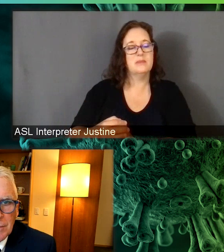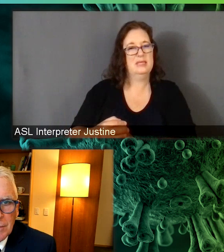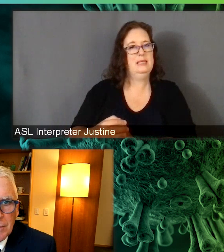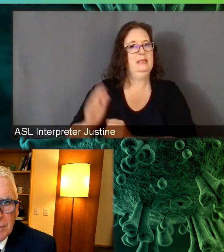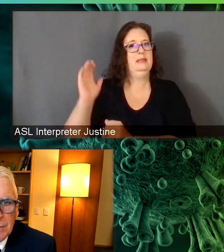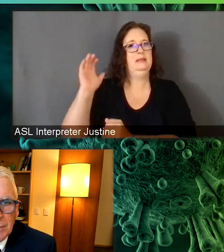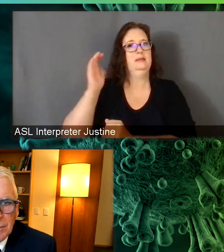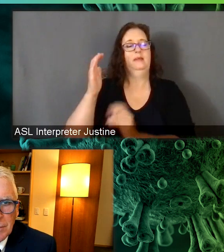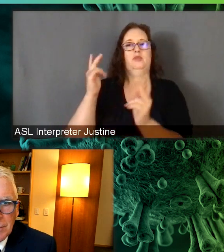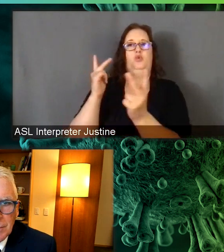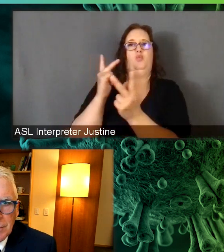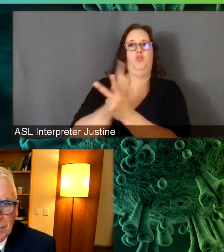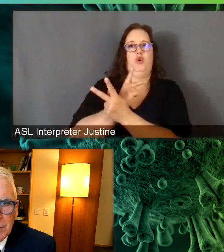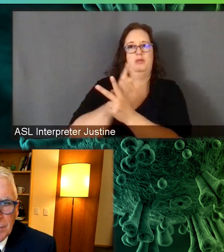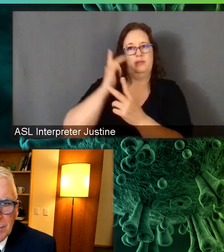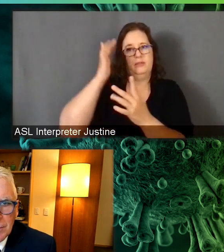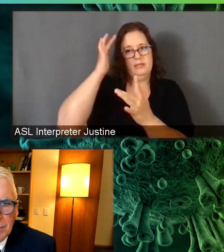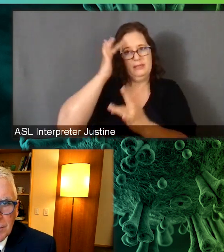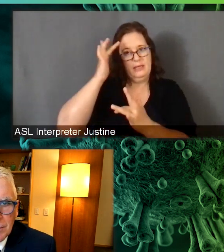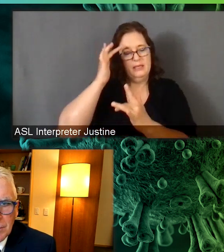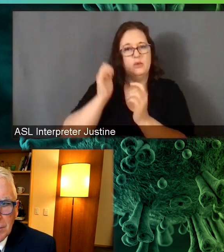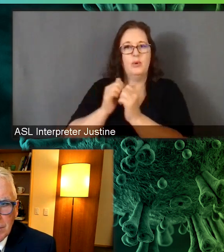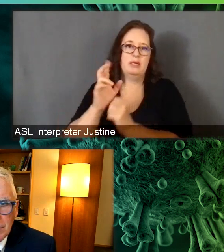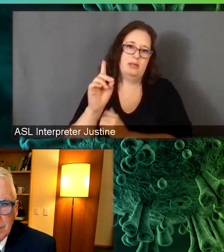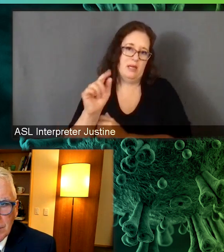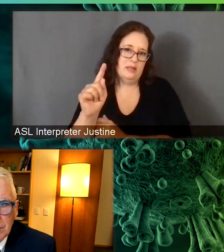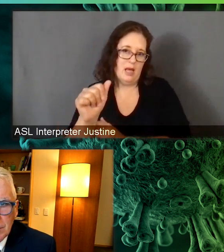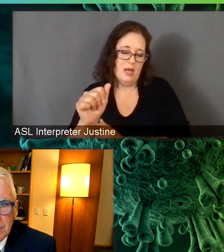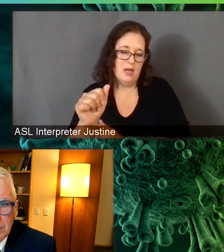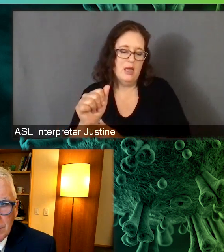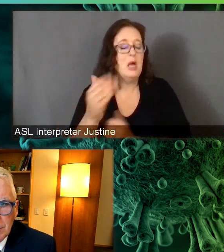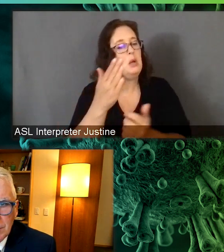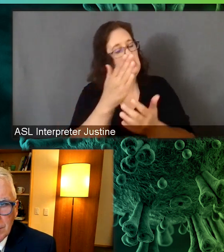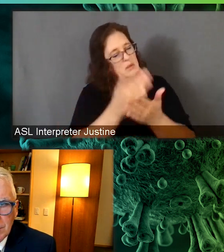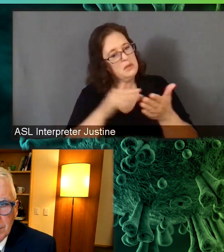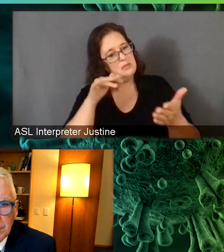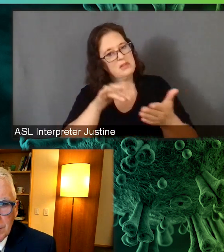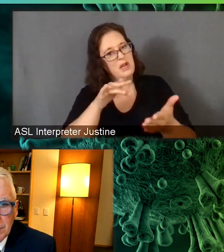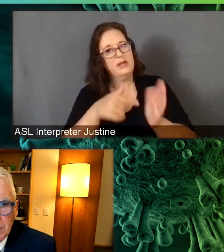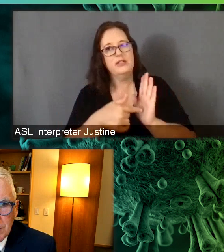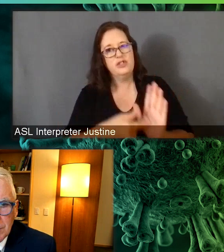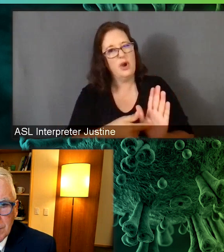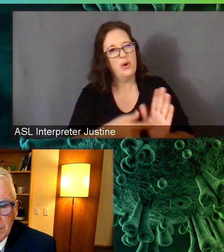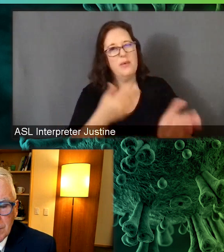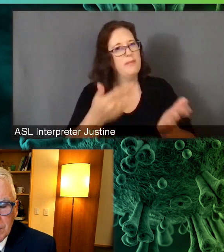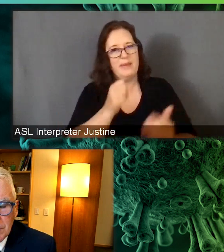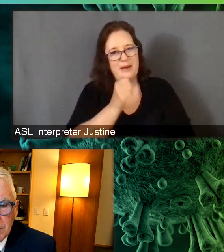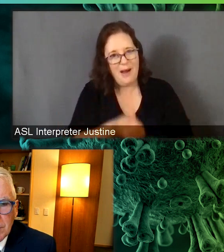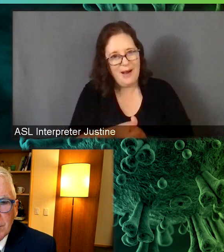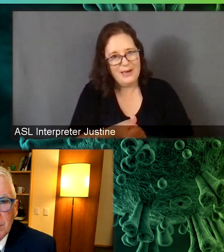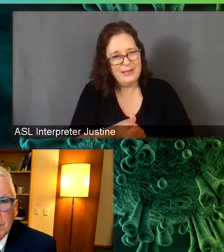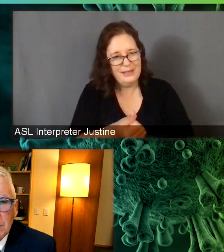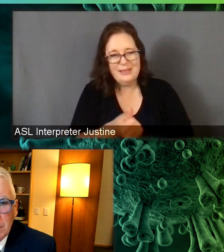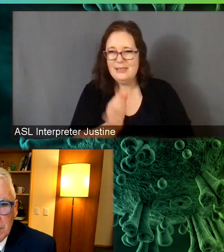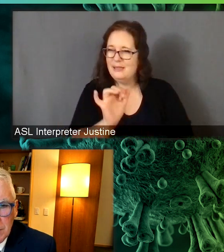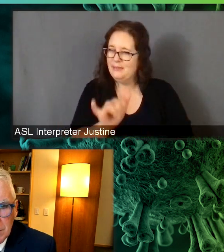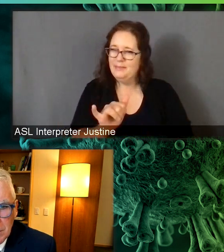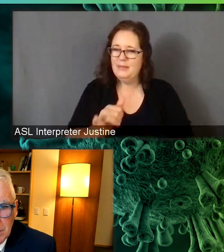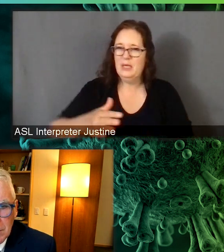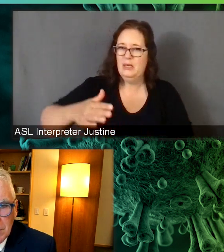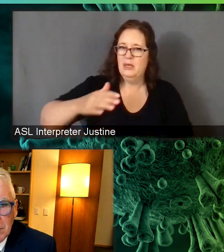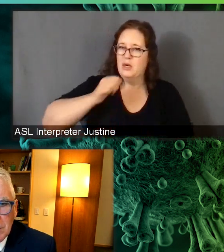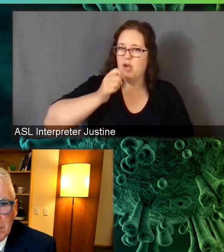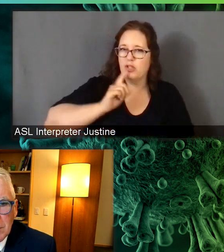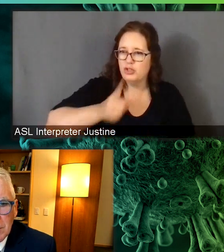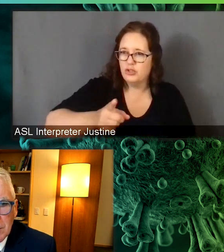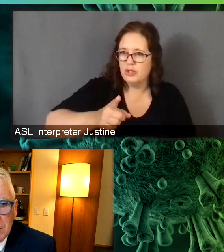with Delta, but then there have been other studies that have shown that perhaps it's not. So I'm really not sure about that yet. I think the